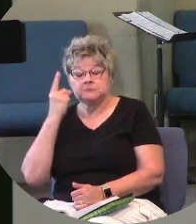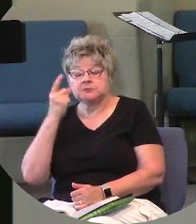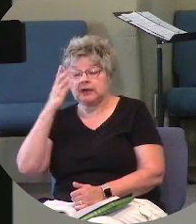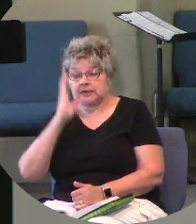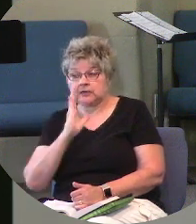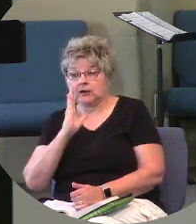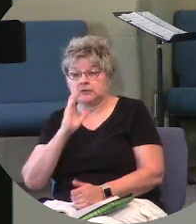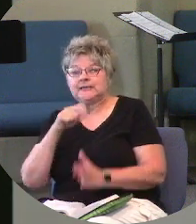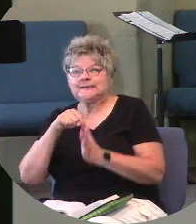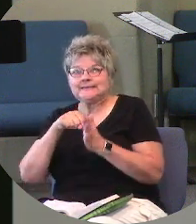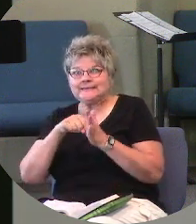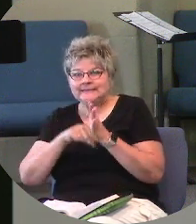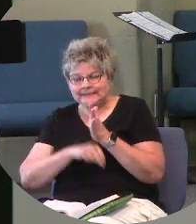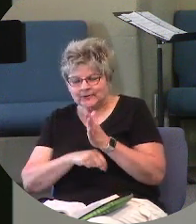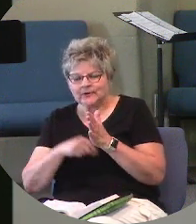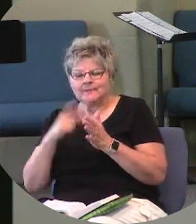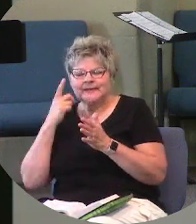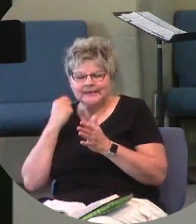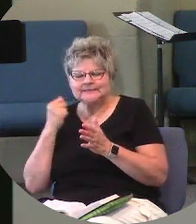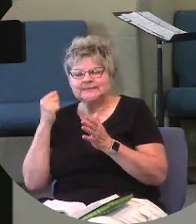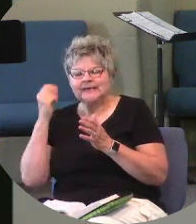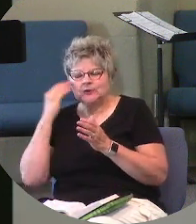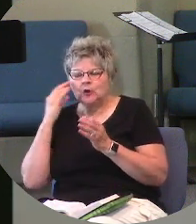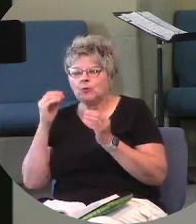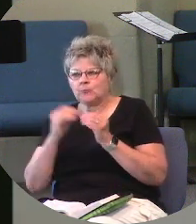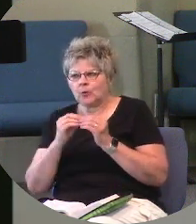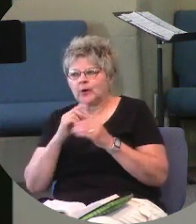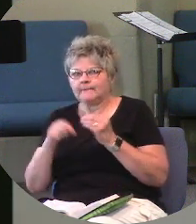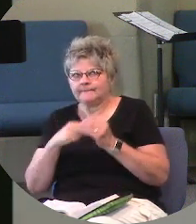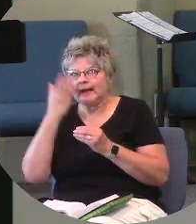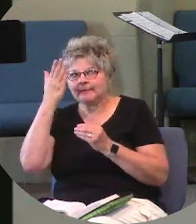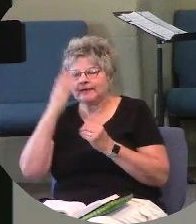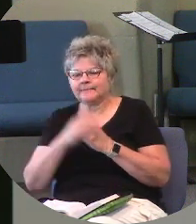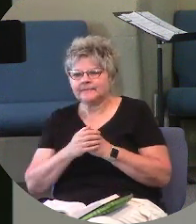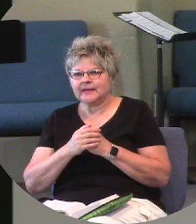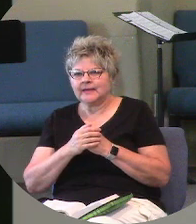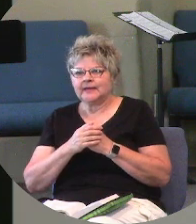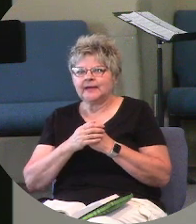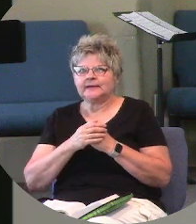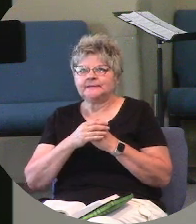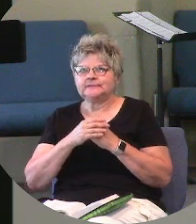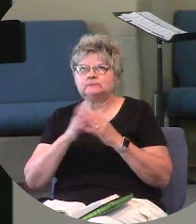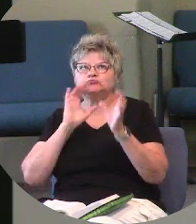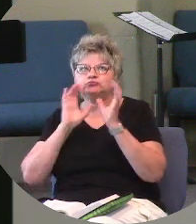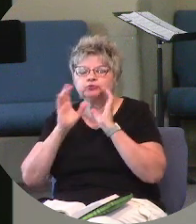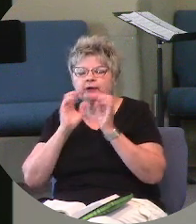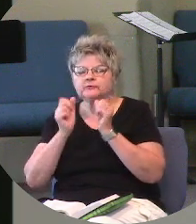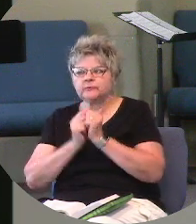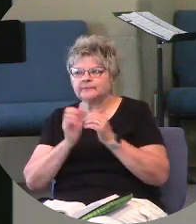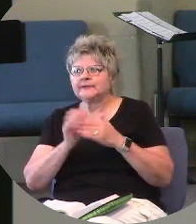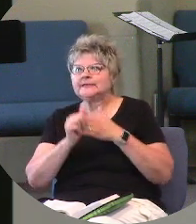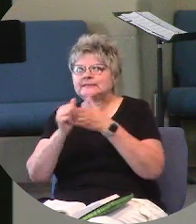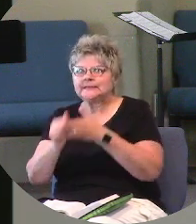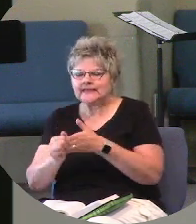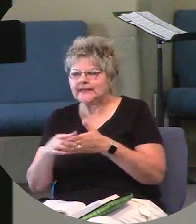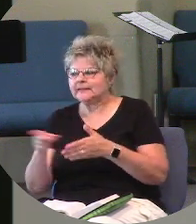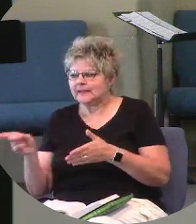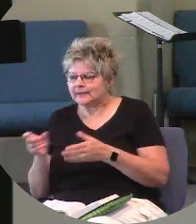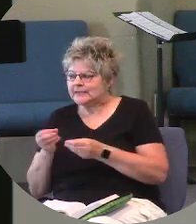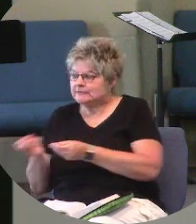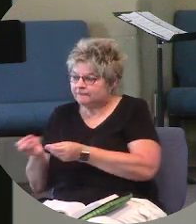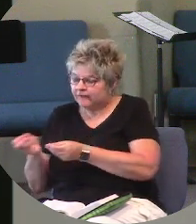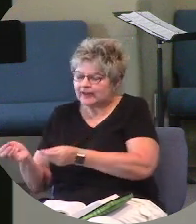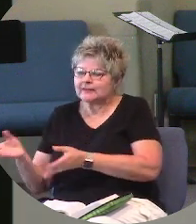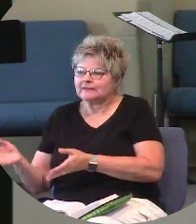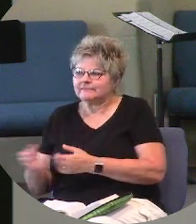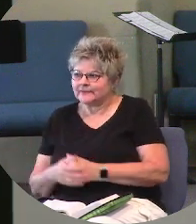deeper because they know more about Him. And He's interacted with them and He's led them and He's fed them.